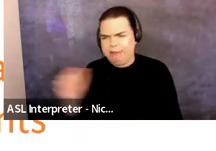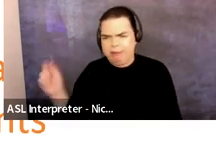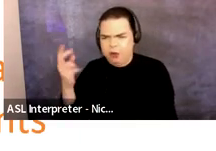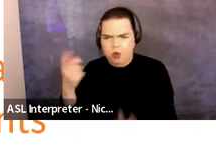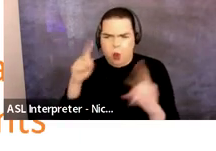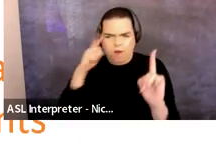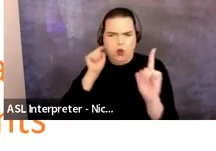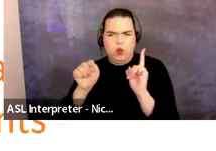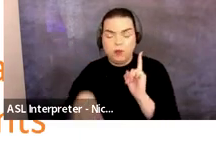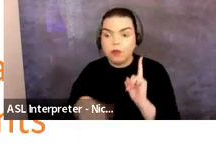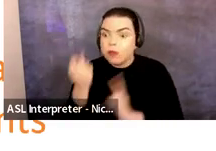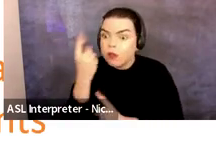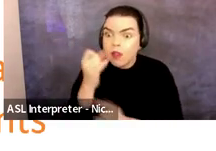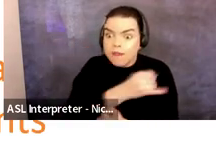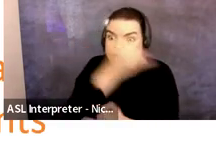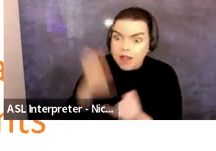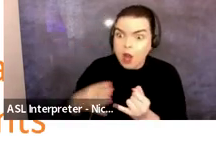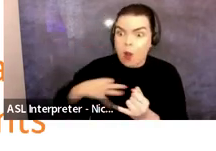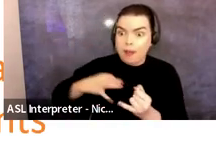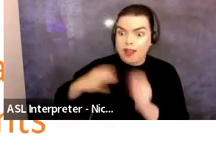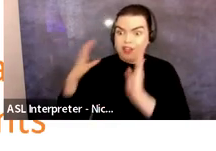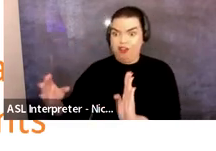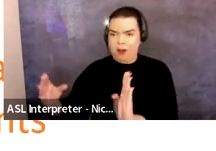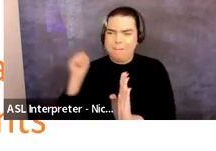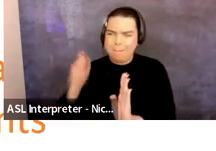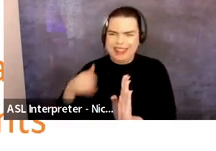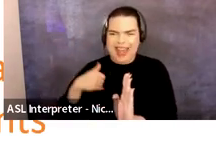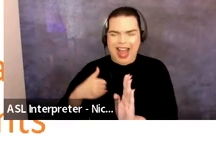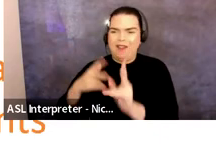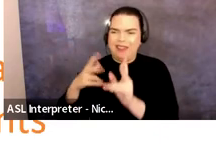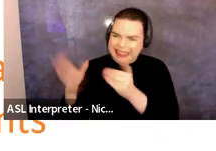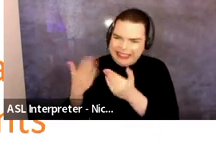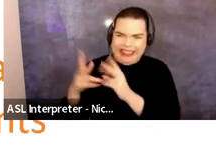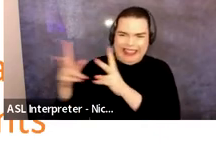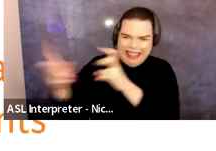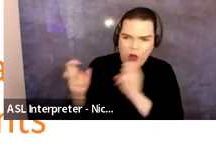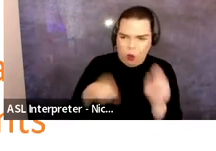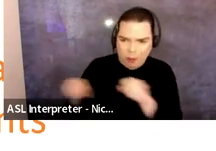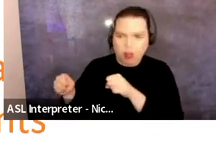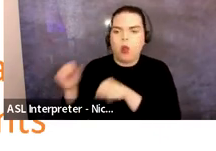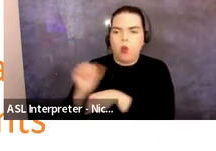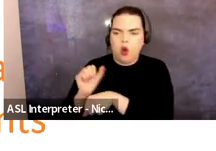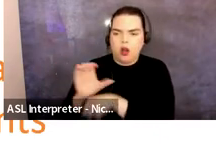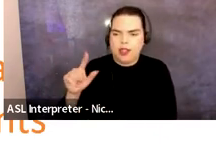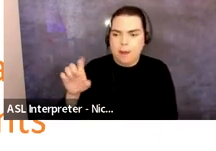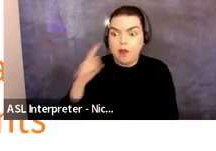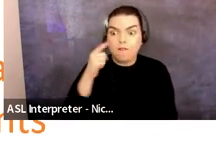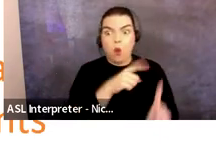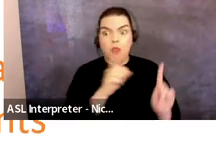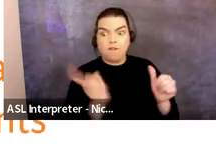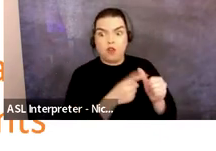that the final application, you will need to submit a downloadable work sample, but you don't need to worry about this for the preliminary